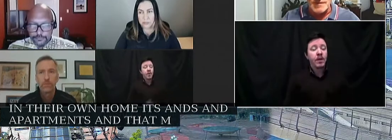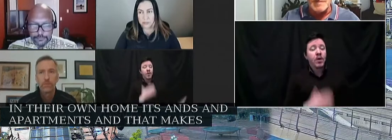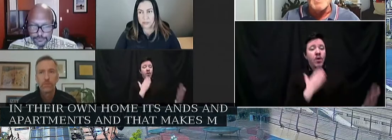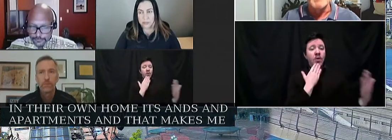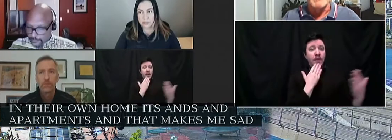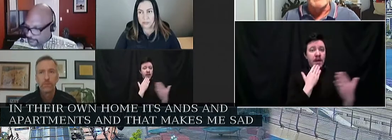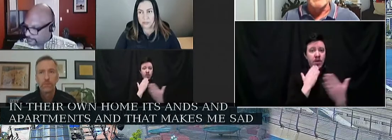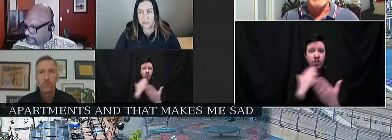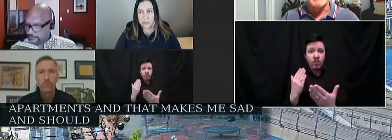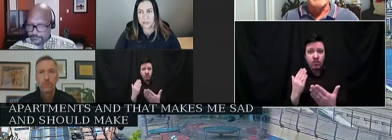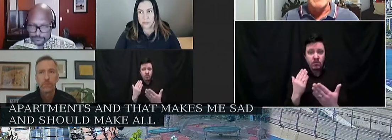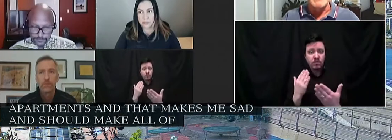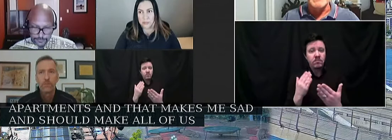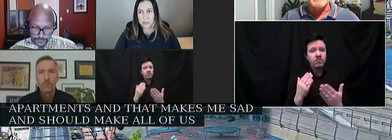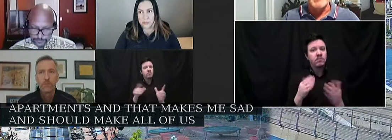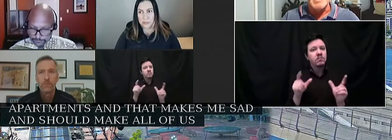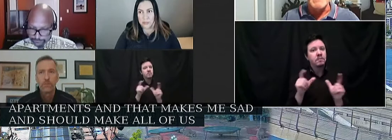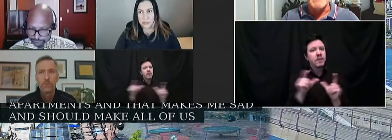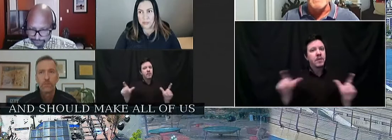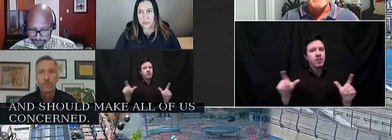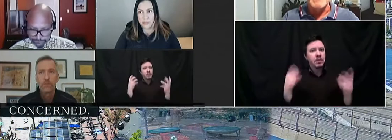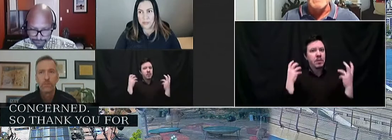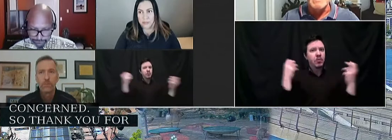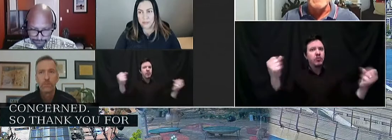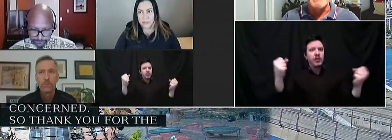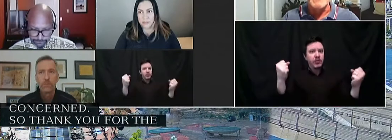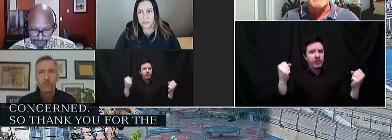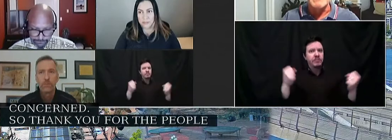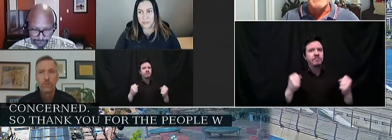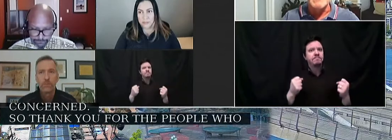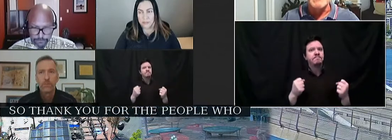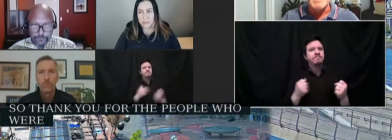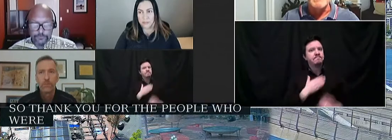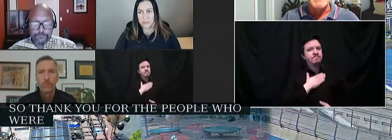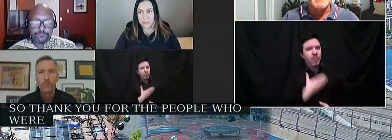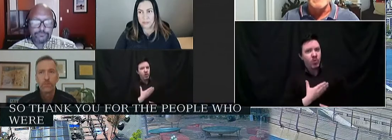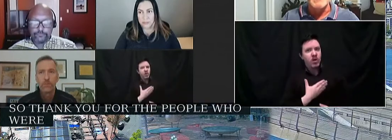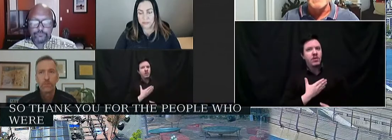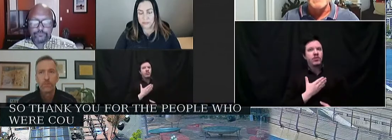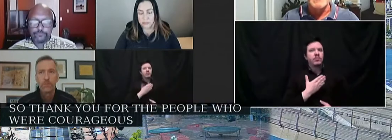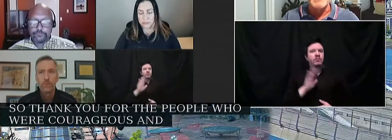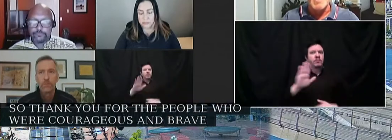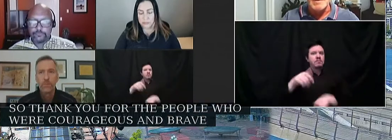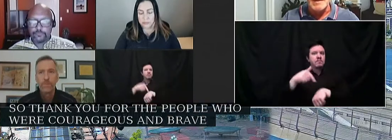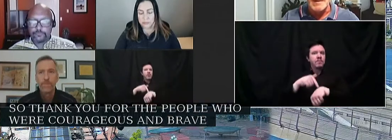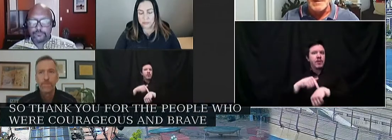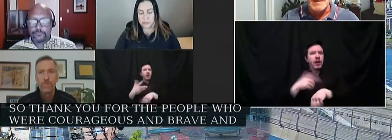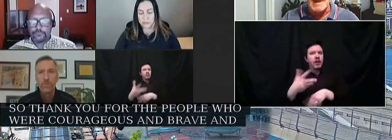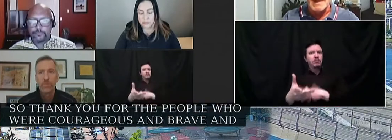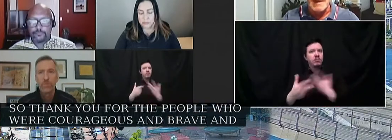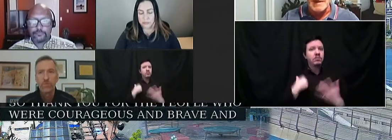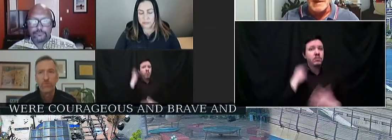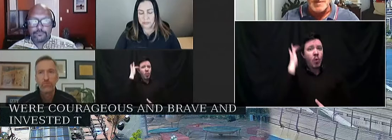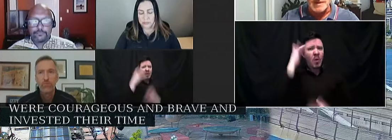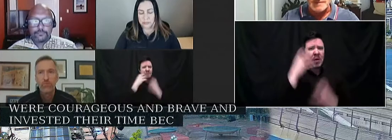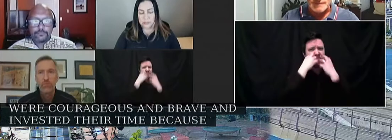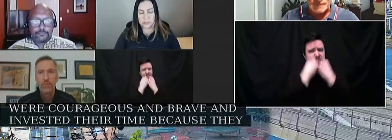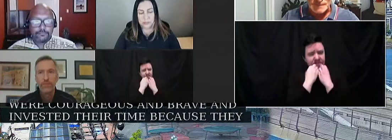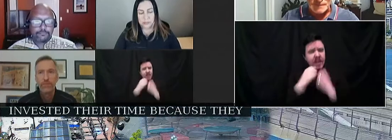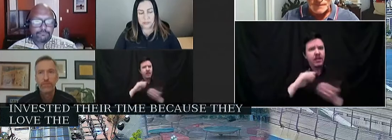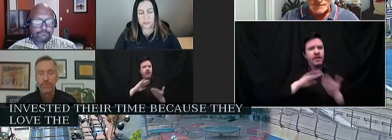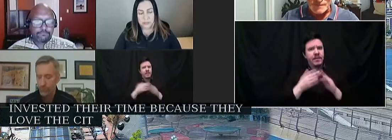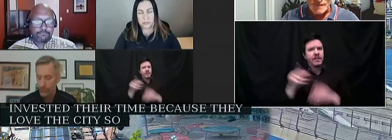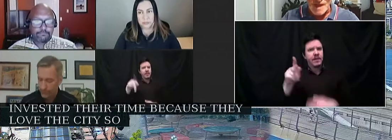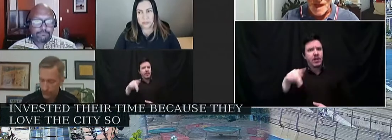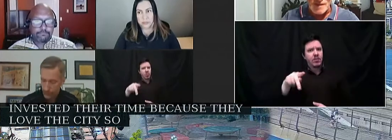for the people that were courageous and brave and invested their time, because I love this city so much, to testify this morning.